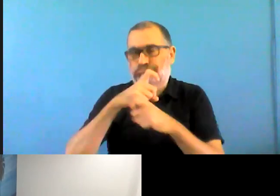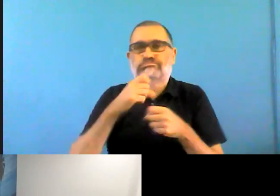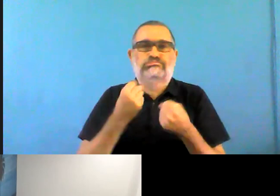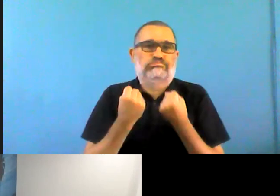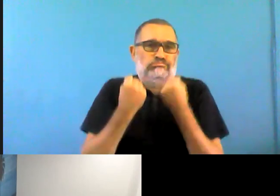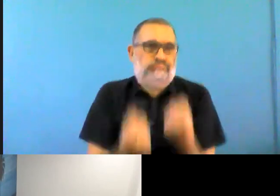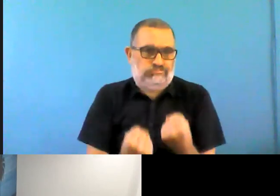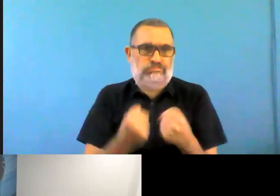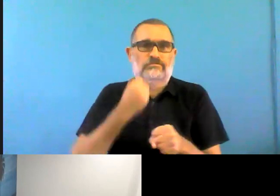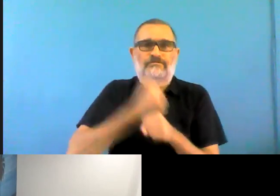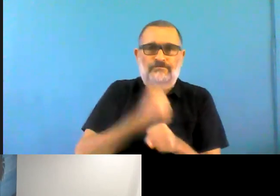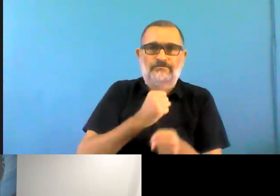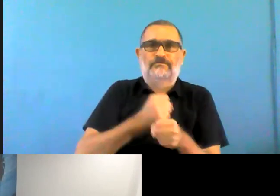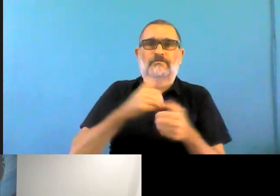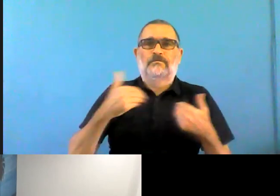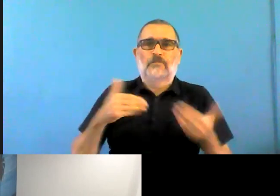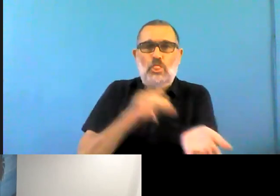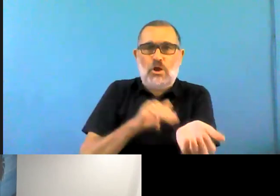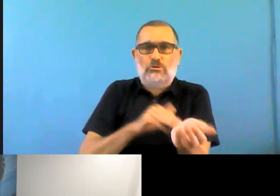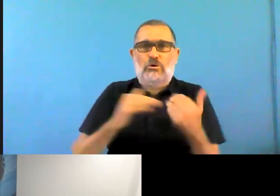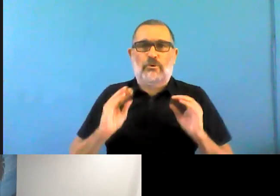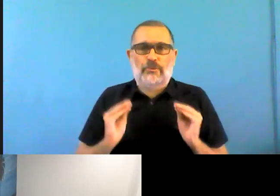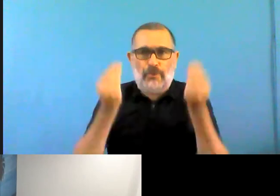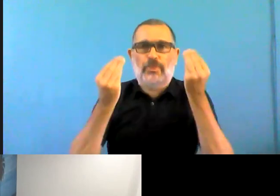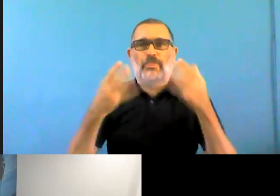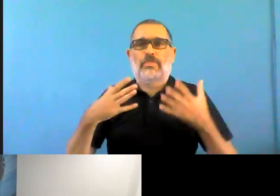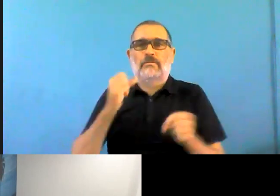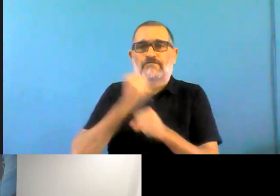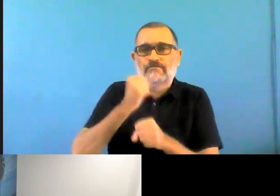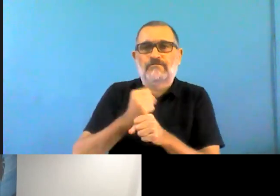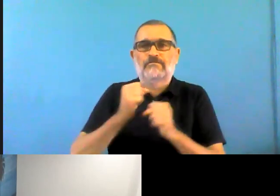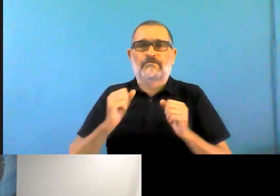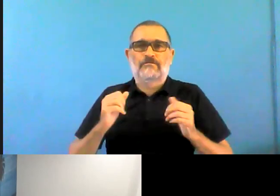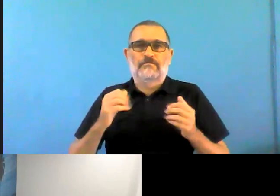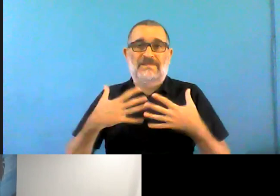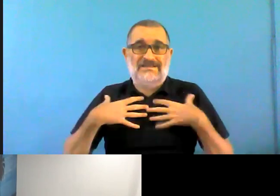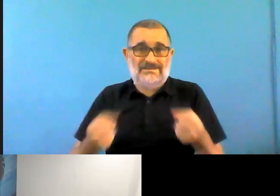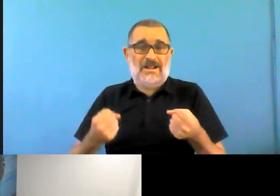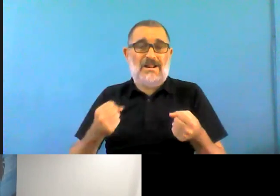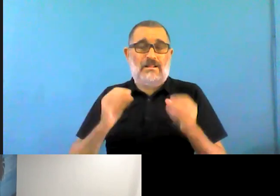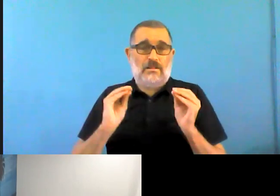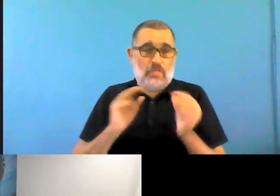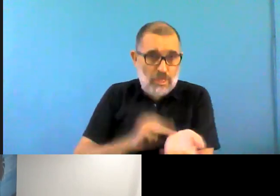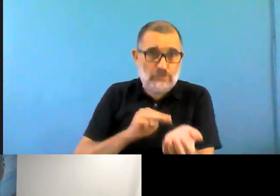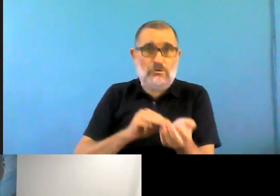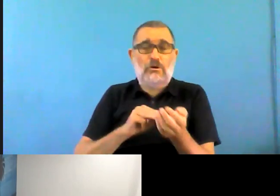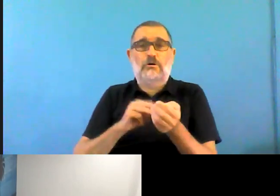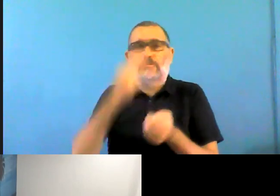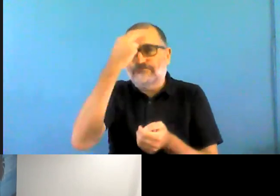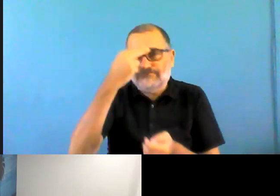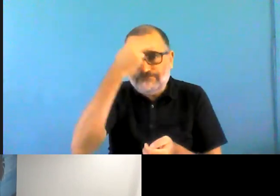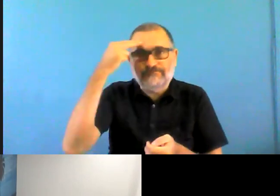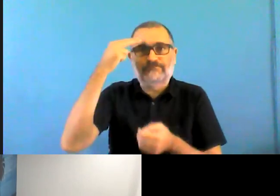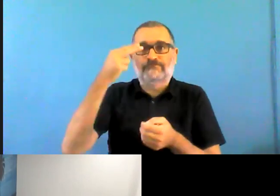Nurses are the ones who oftentimes are working 24-hour shifts. In addition to following